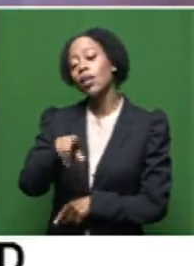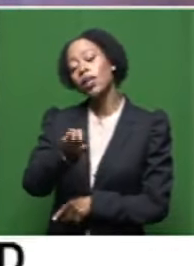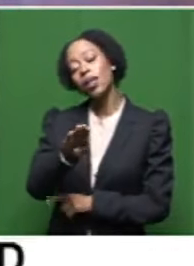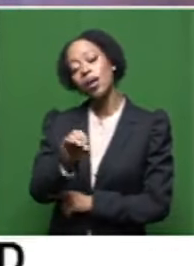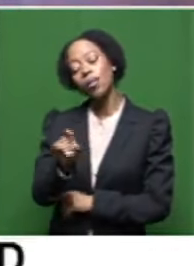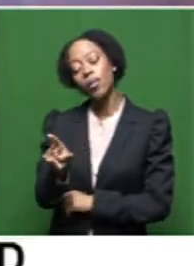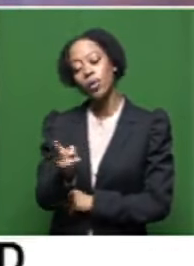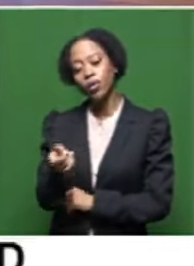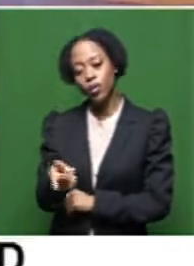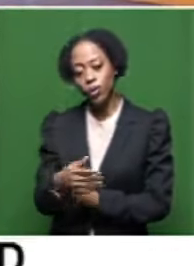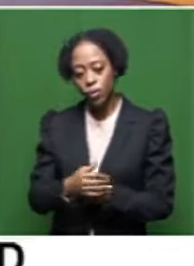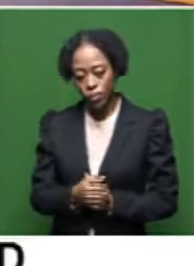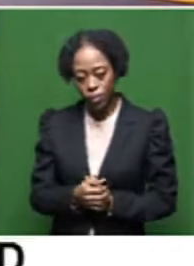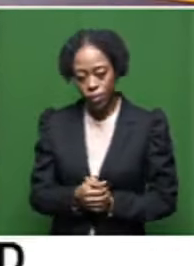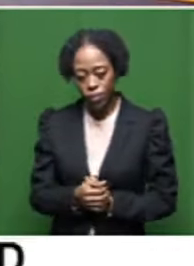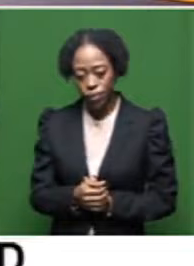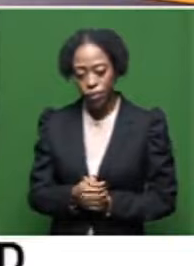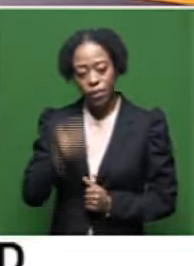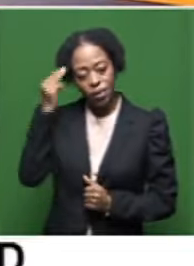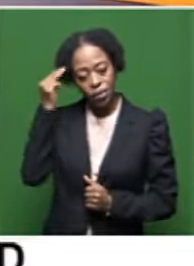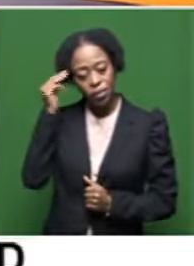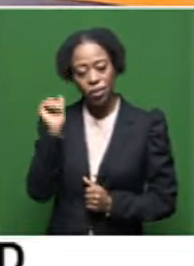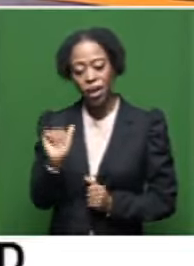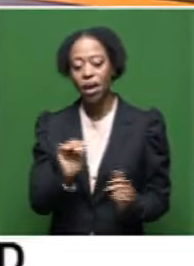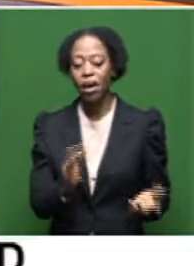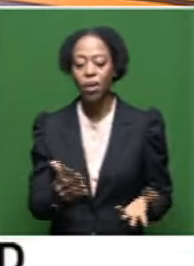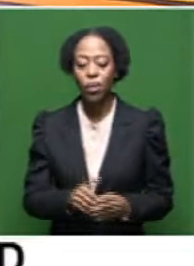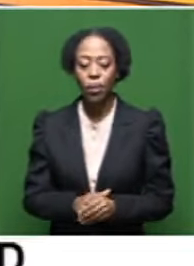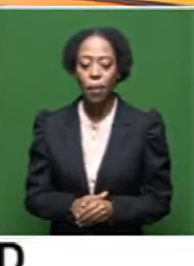for you, you know, your endearing memories of Brad Dawn?